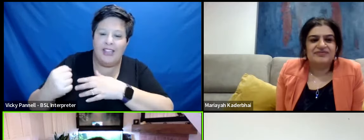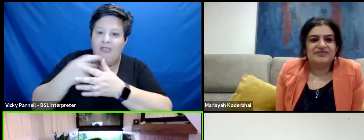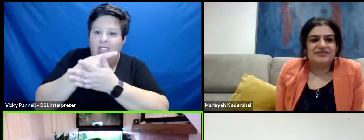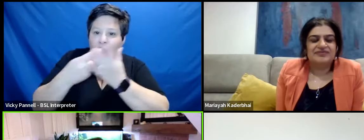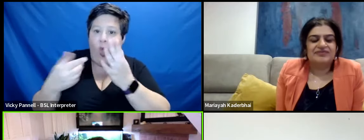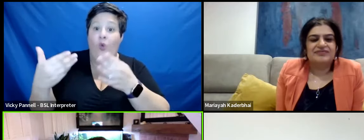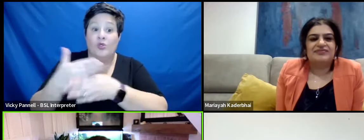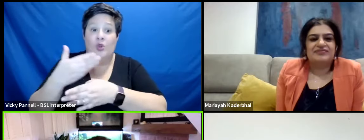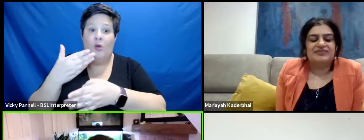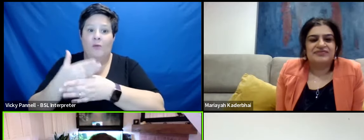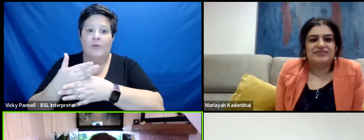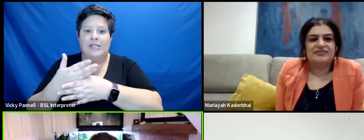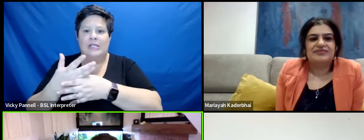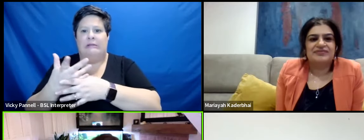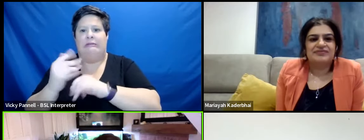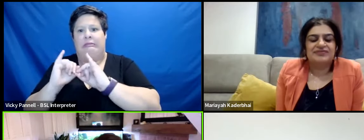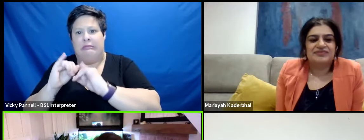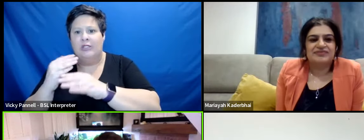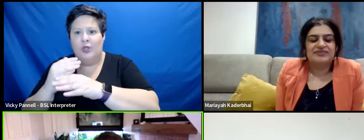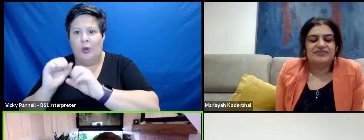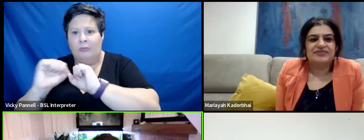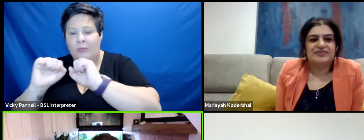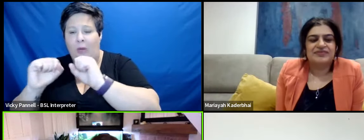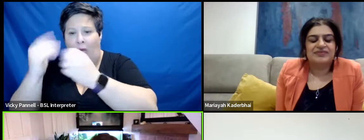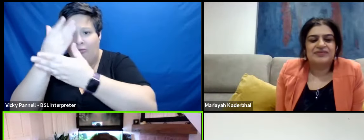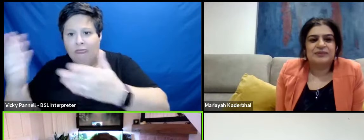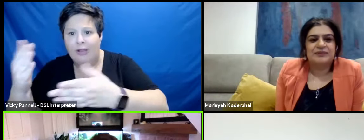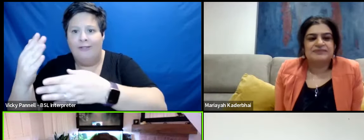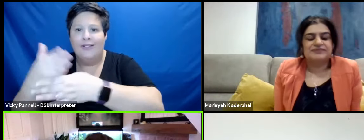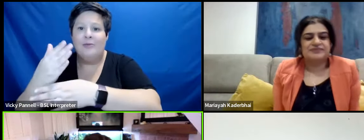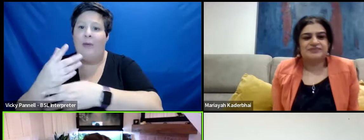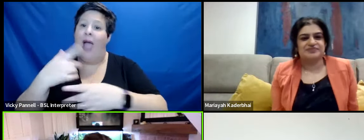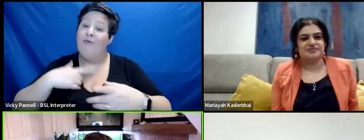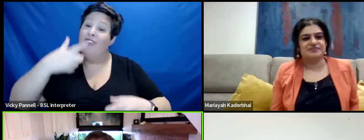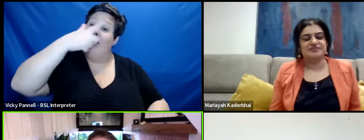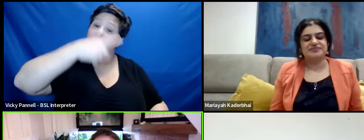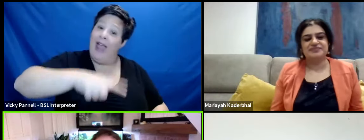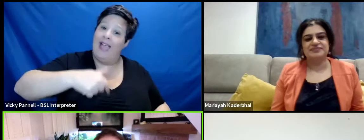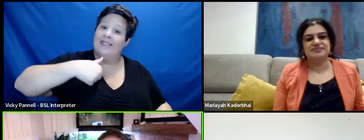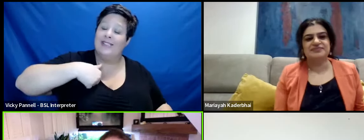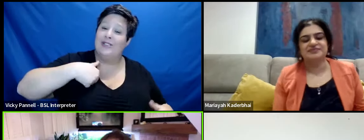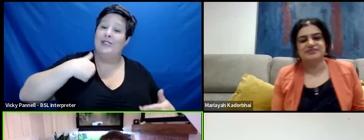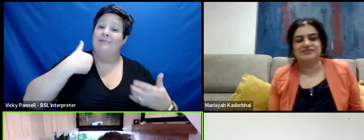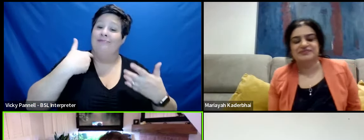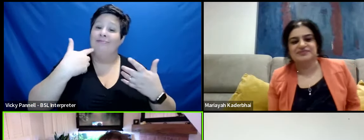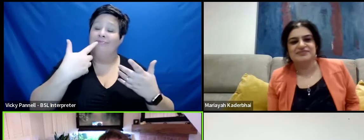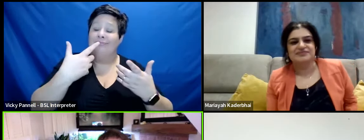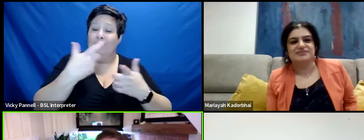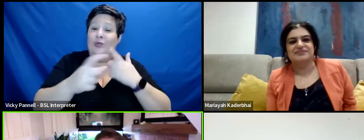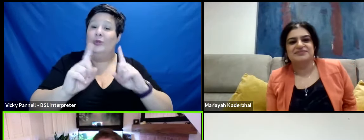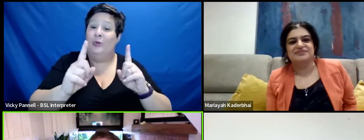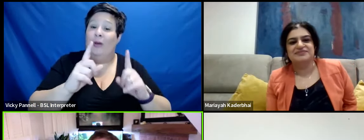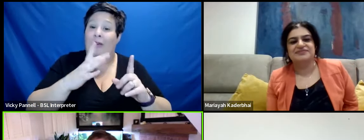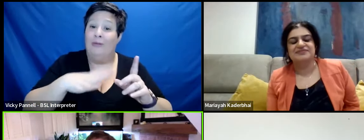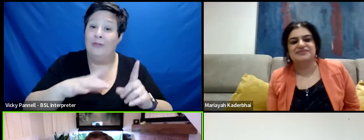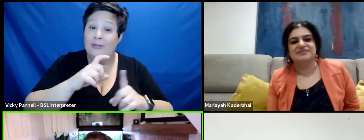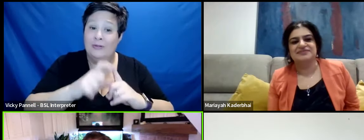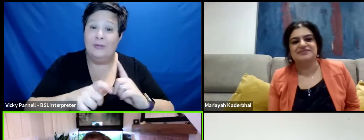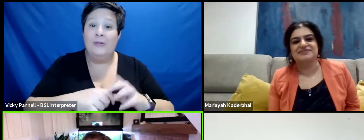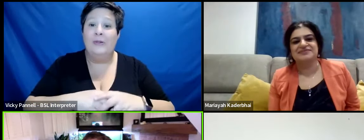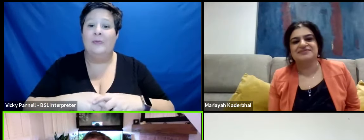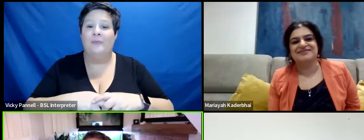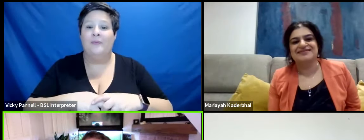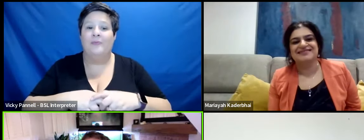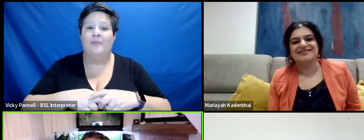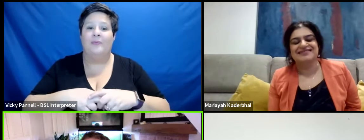those jobs are honourable jobs in their own right but I'm very blessed and very lucky to be able to do what I do I feel personally and